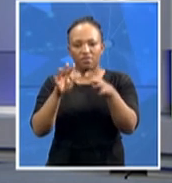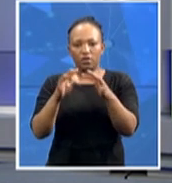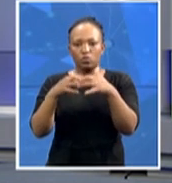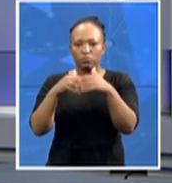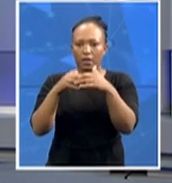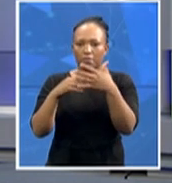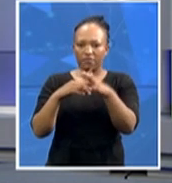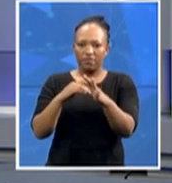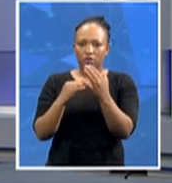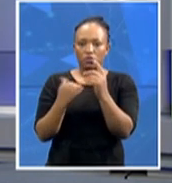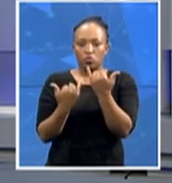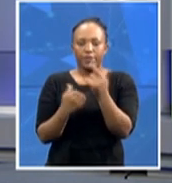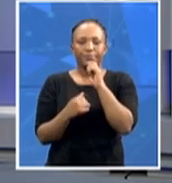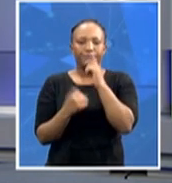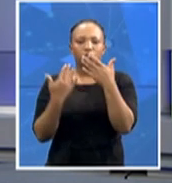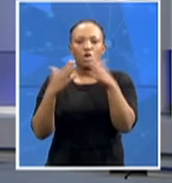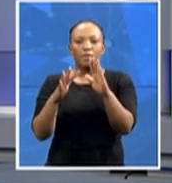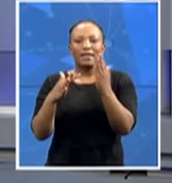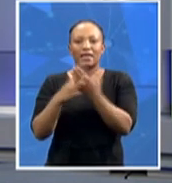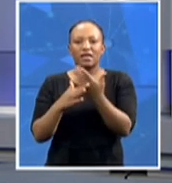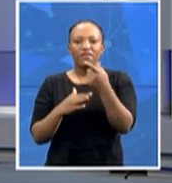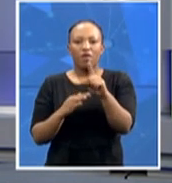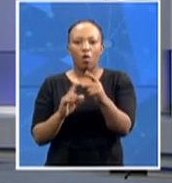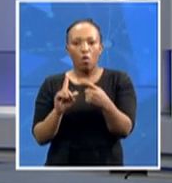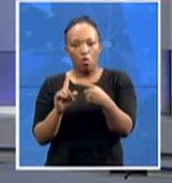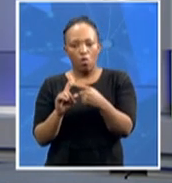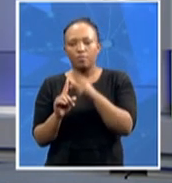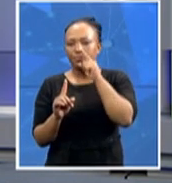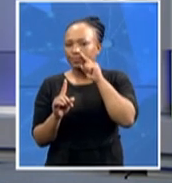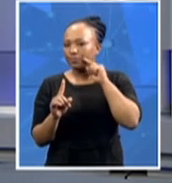against the Minister of Health and the Director General in the Department of Health. Let's talk about this.